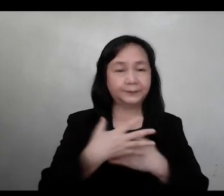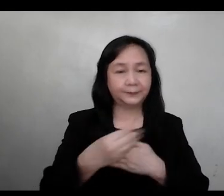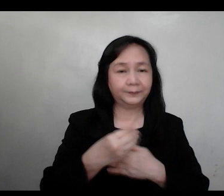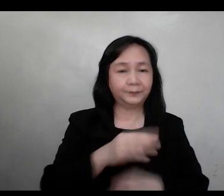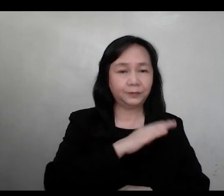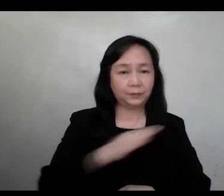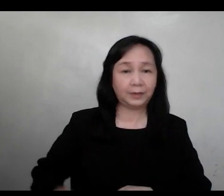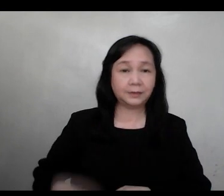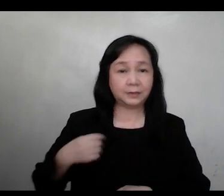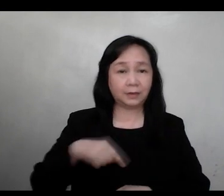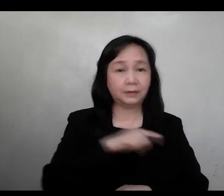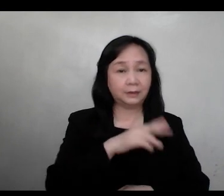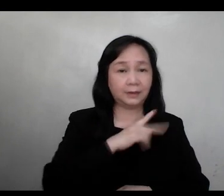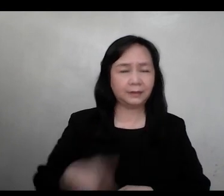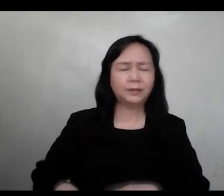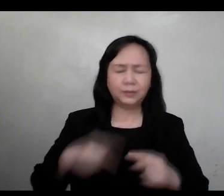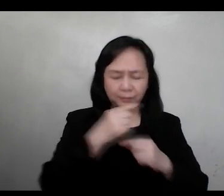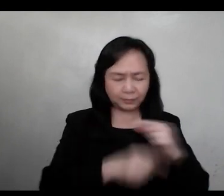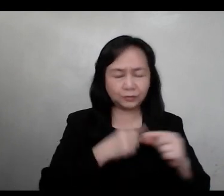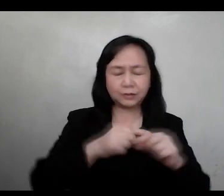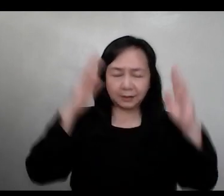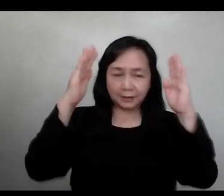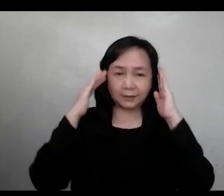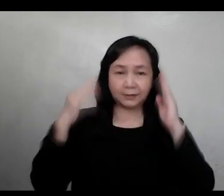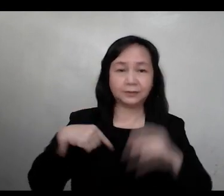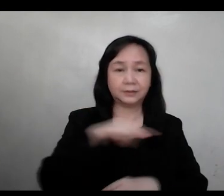Christ our King, graciously hear us.